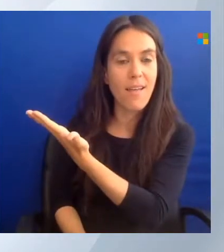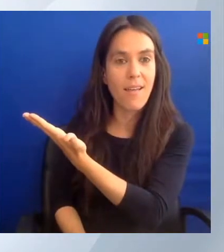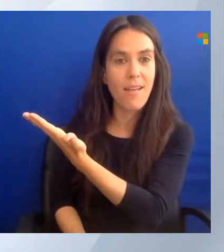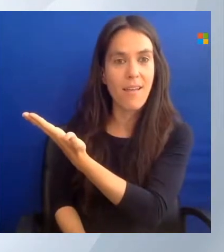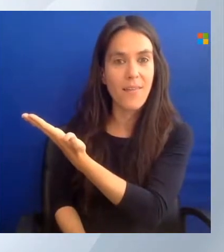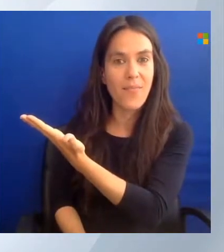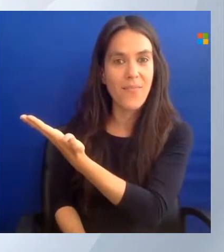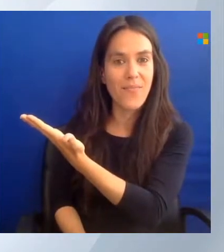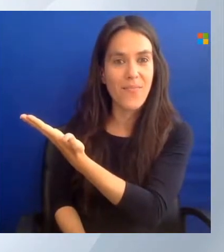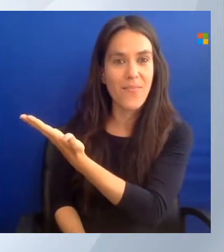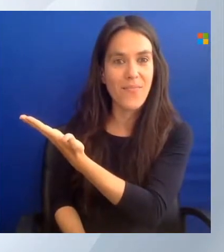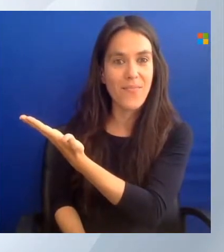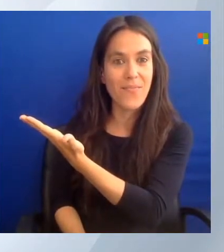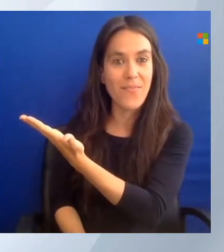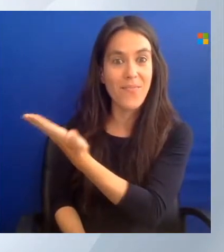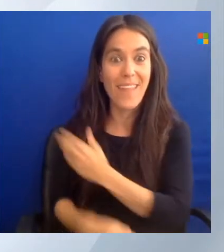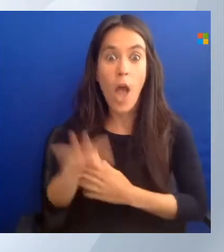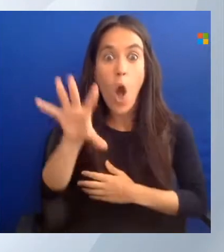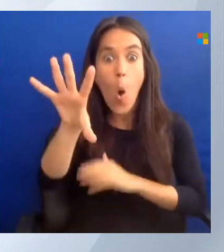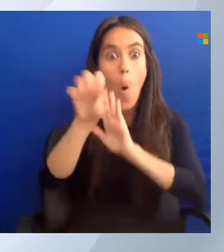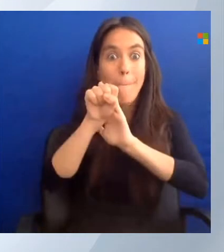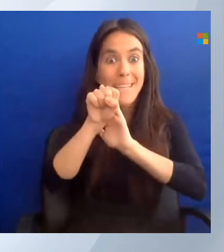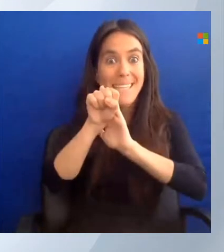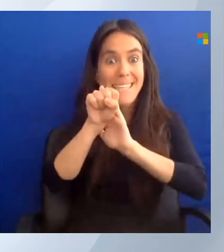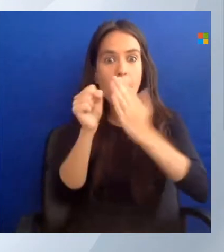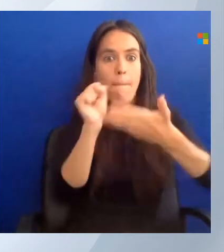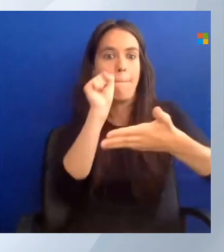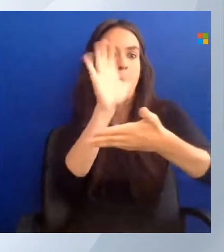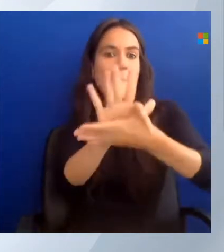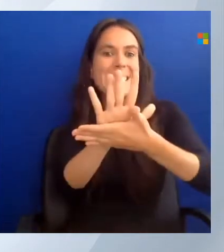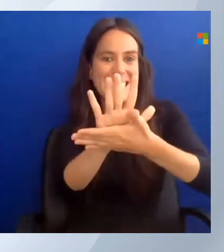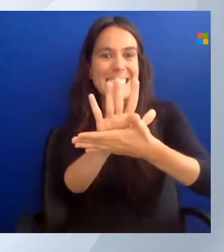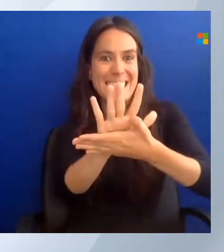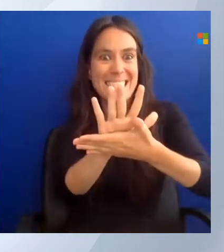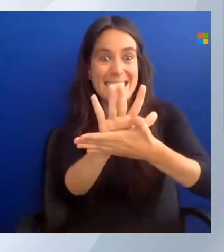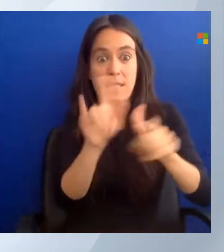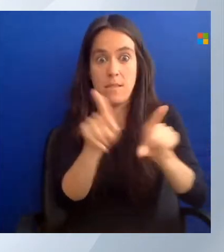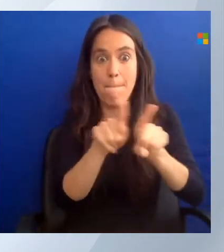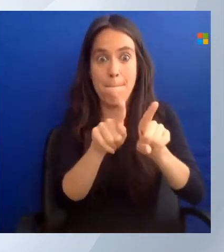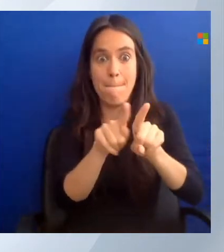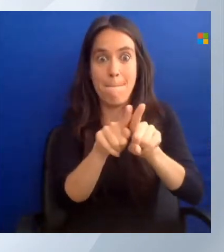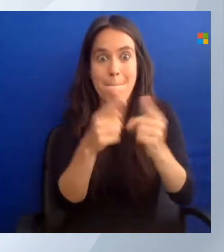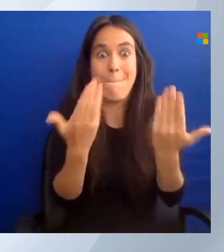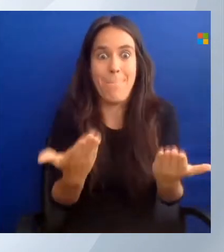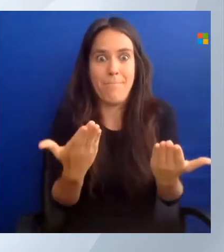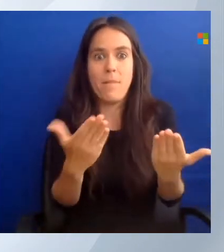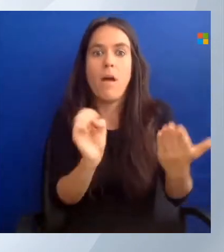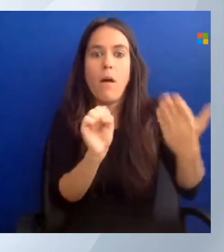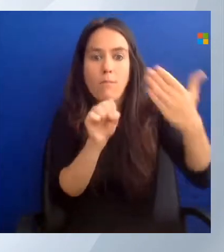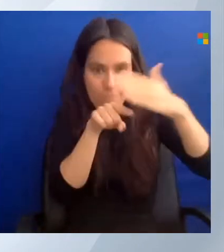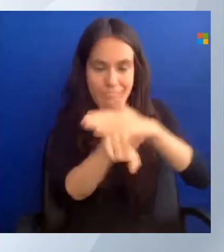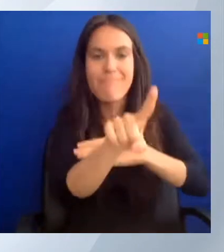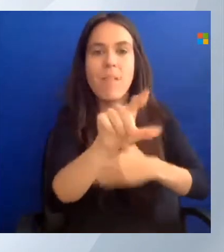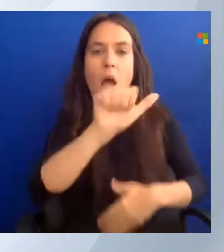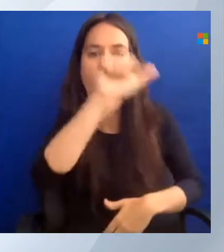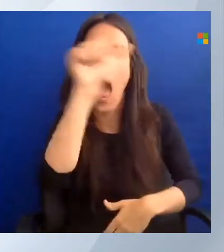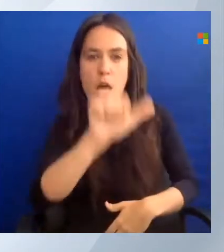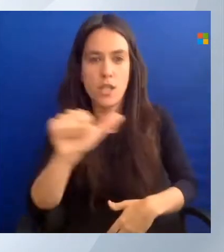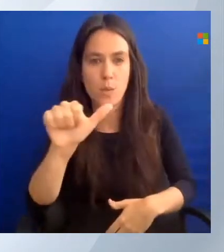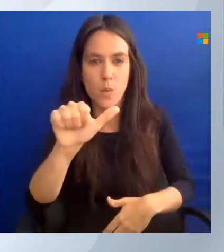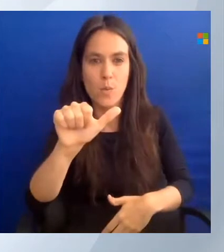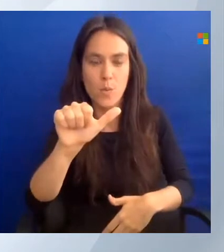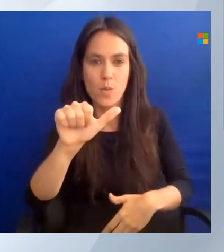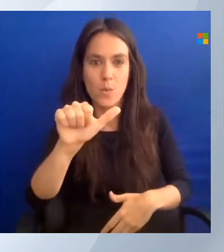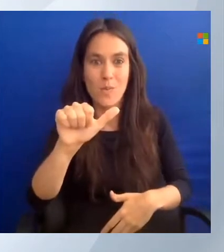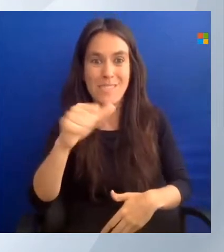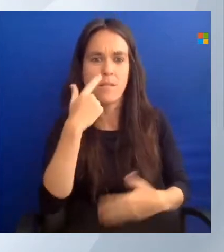And then it will use the logon that I already have from Azure. So here I can click which account I want to use. As you